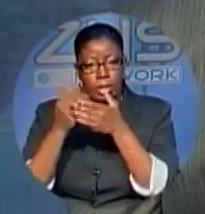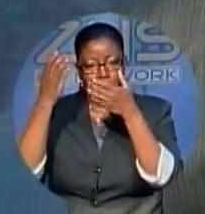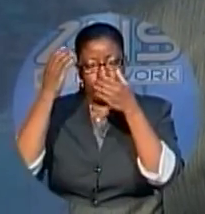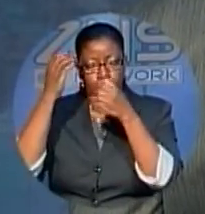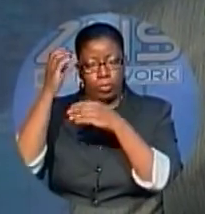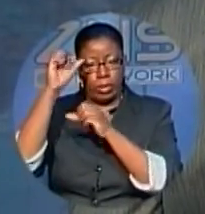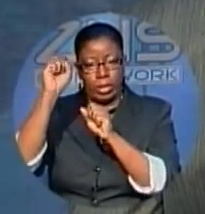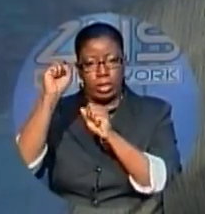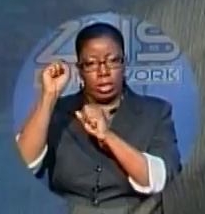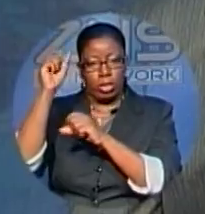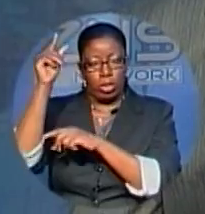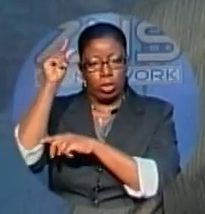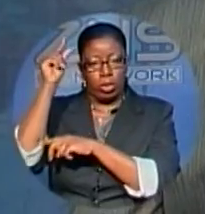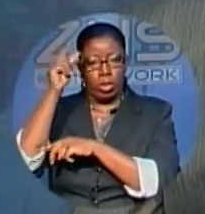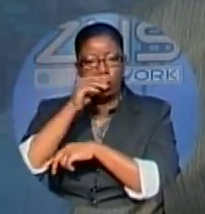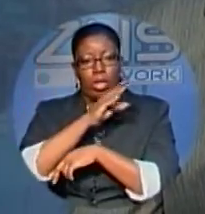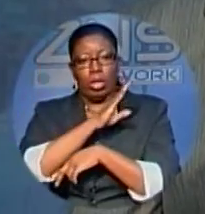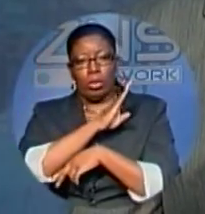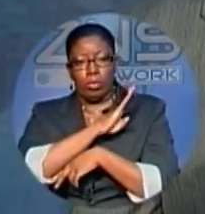He's all excited about 2012.